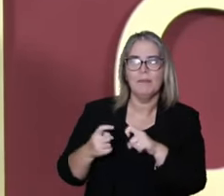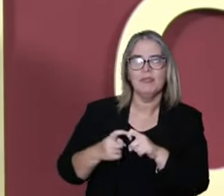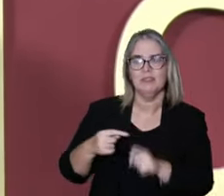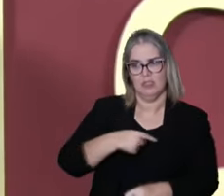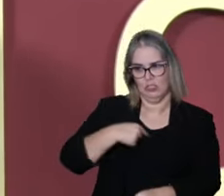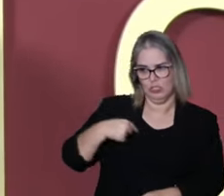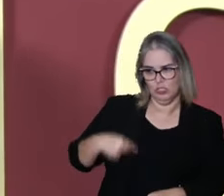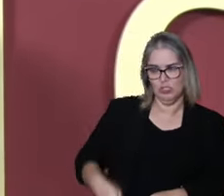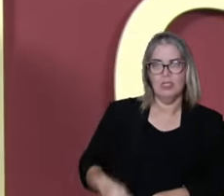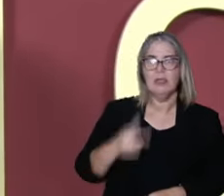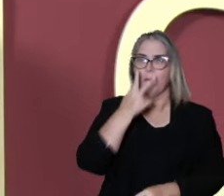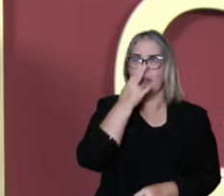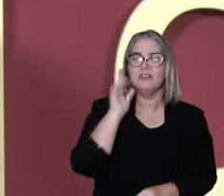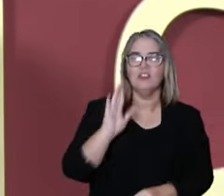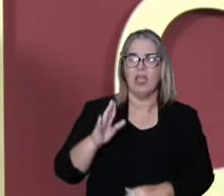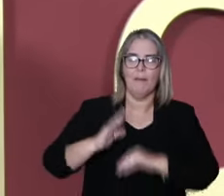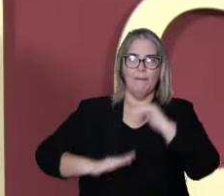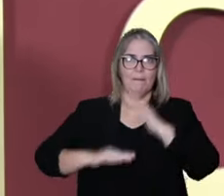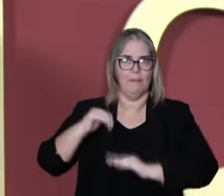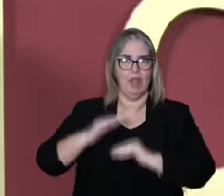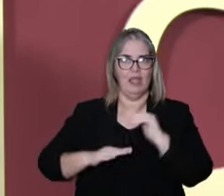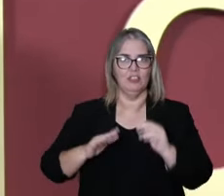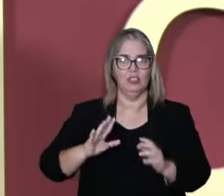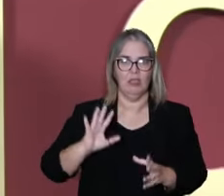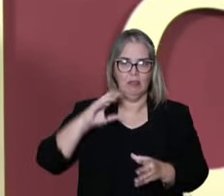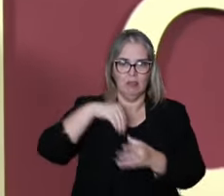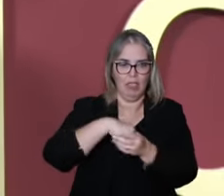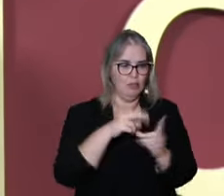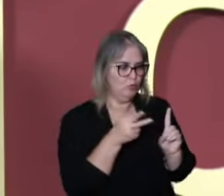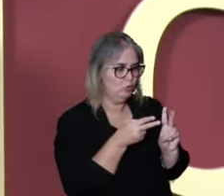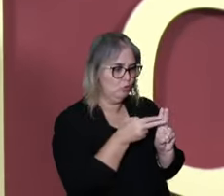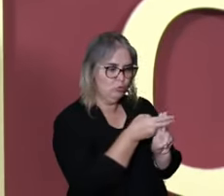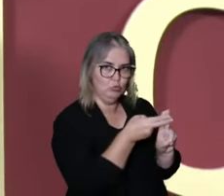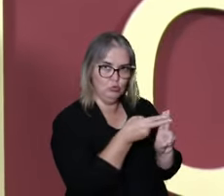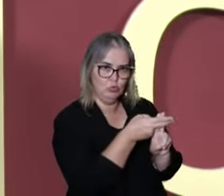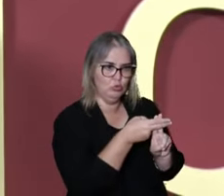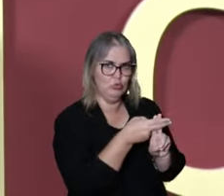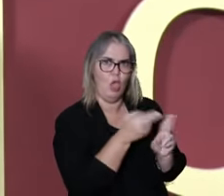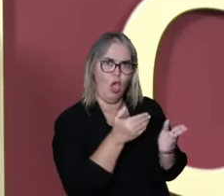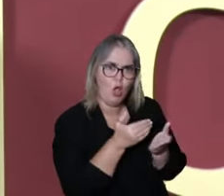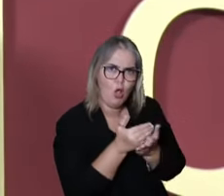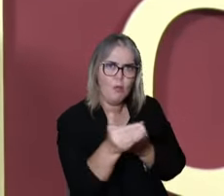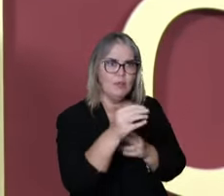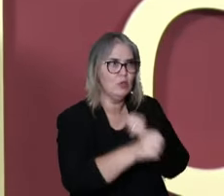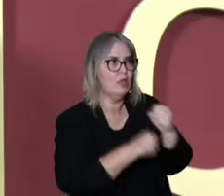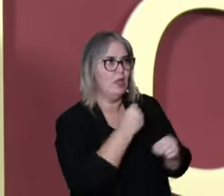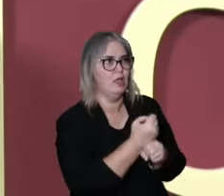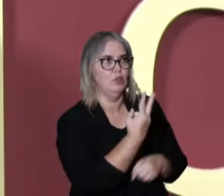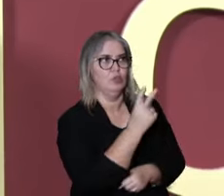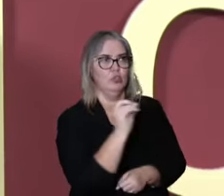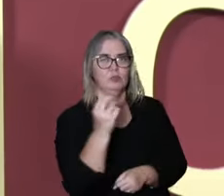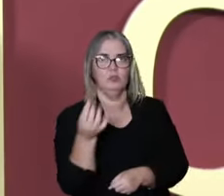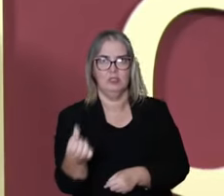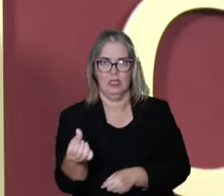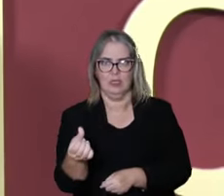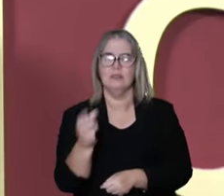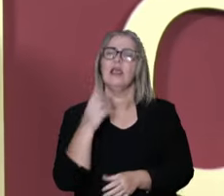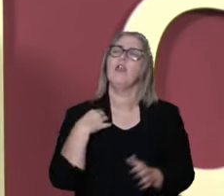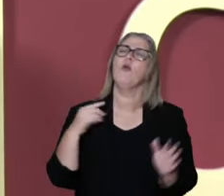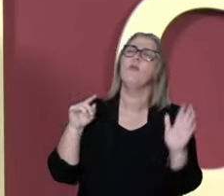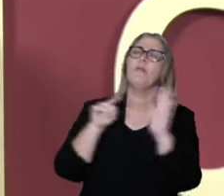medicine. Even though the traditional Chinese medicine is part of the complementary practice of the public health system since 2006.